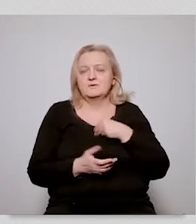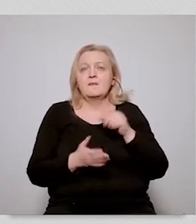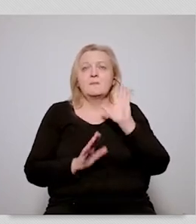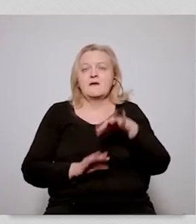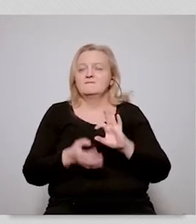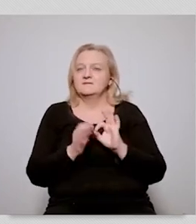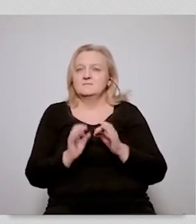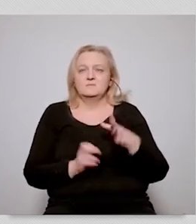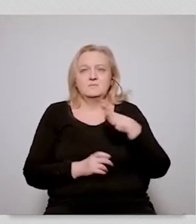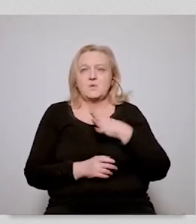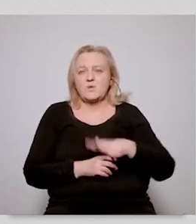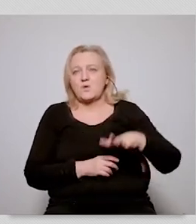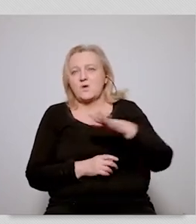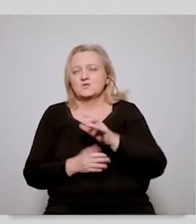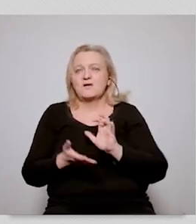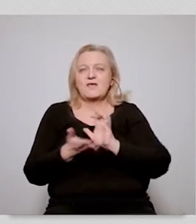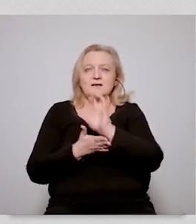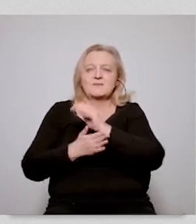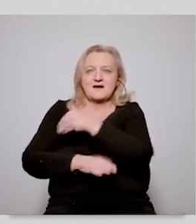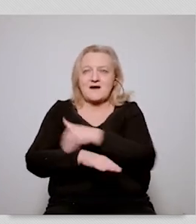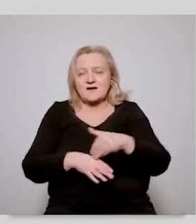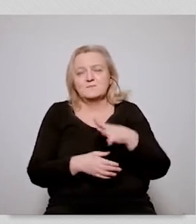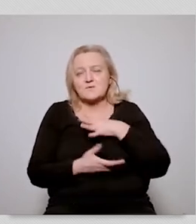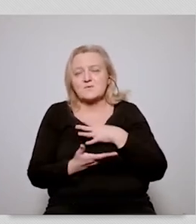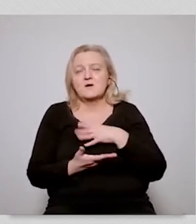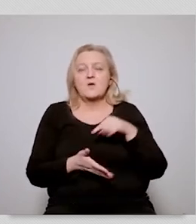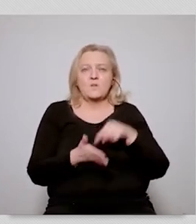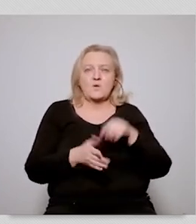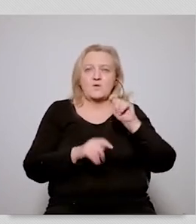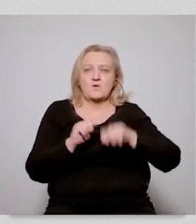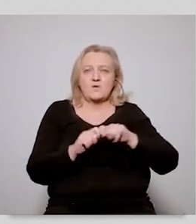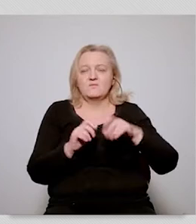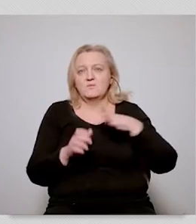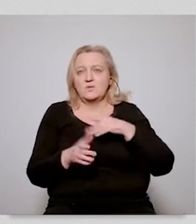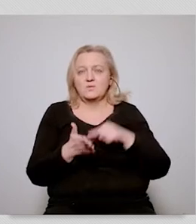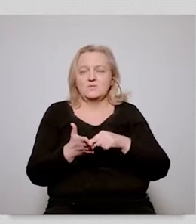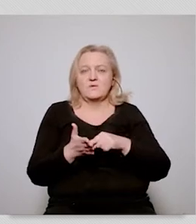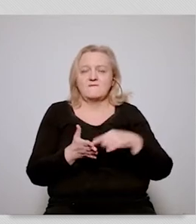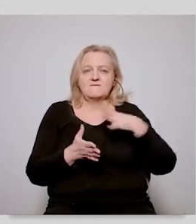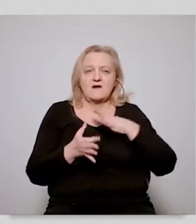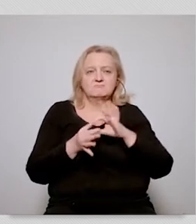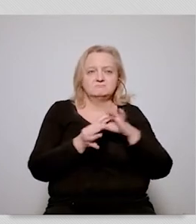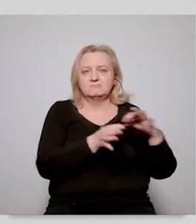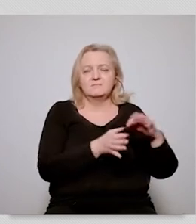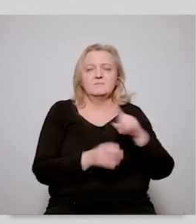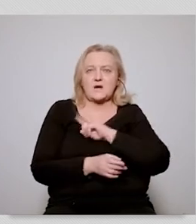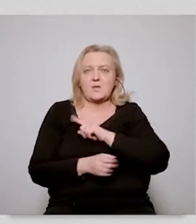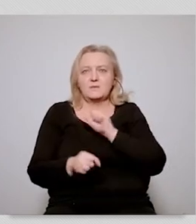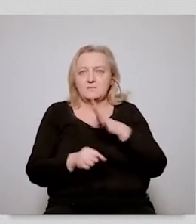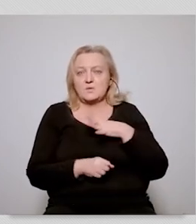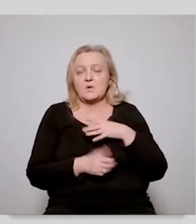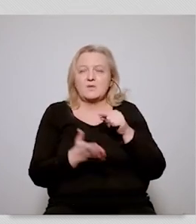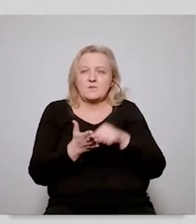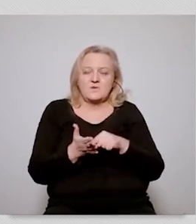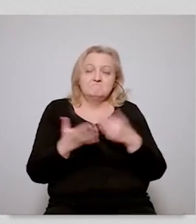production. It was also something that Poland exported. So we were in charge of the supply chain